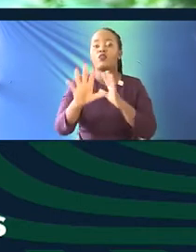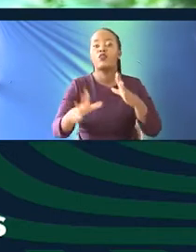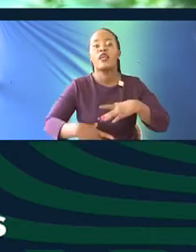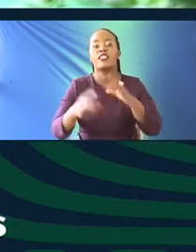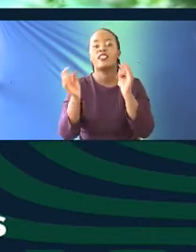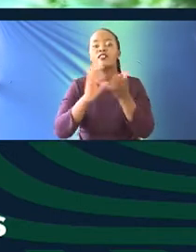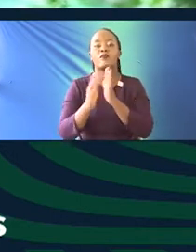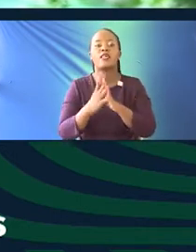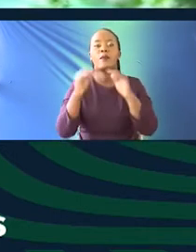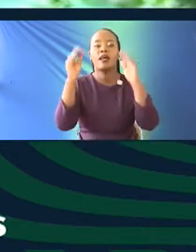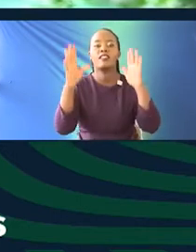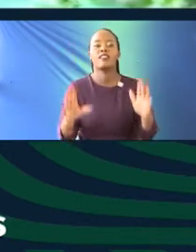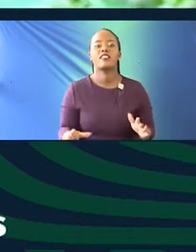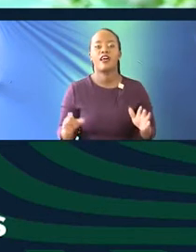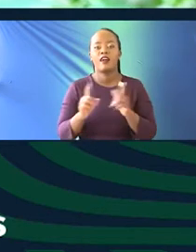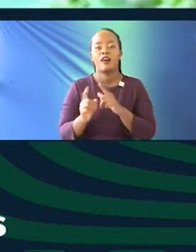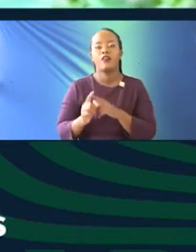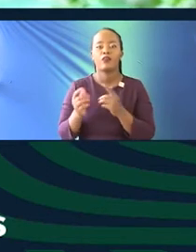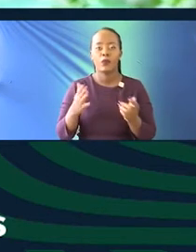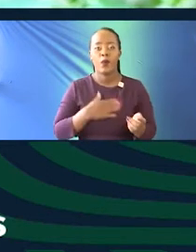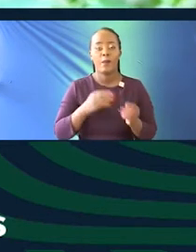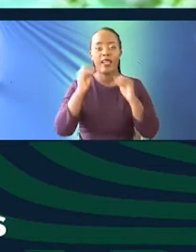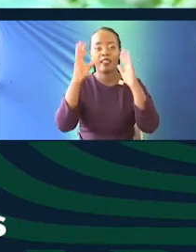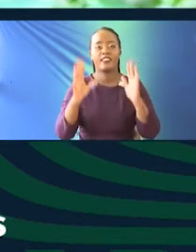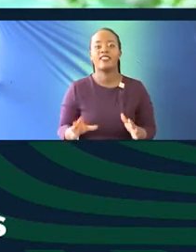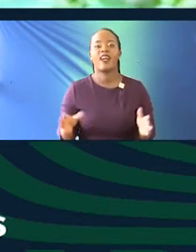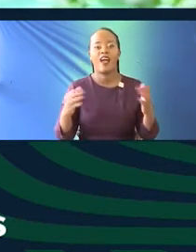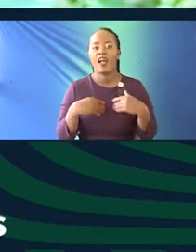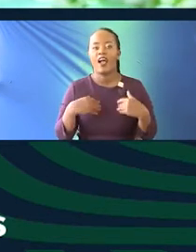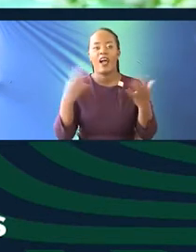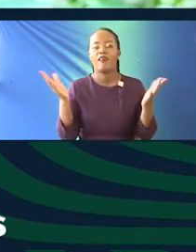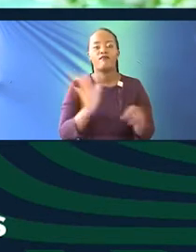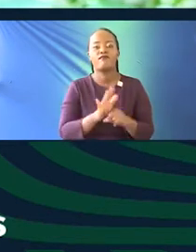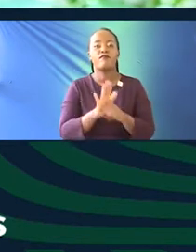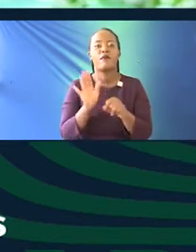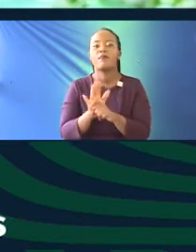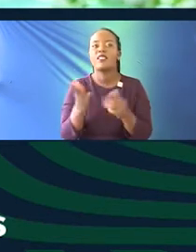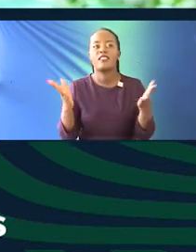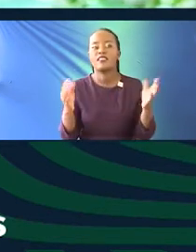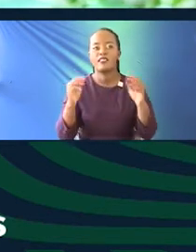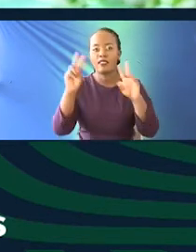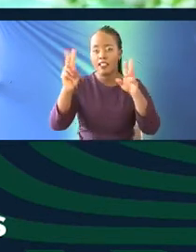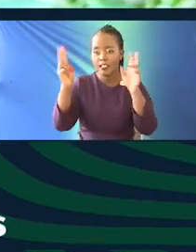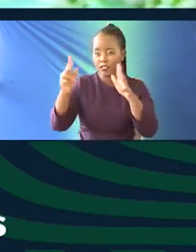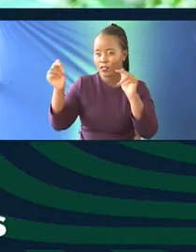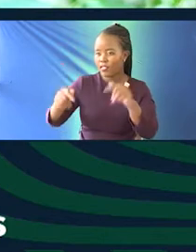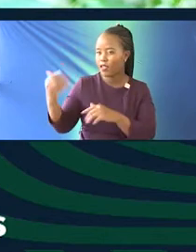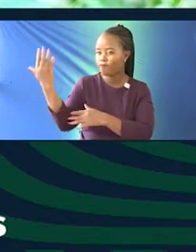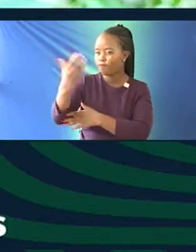And I think that my teacher has really raised very many contentious issues here. I think that